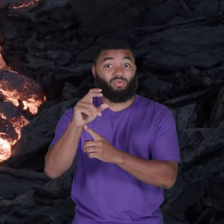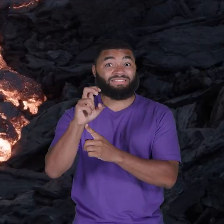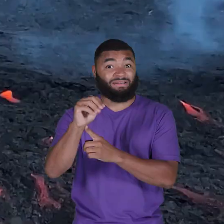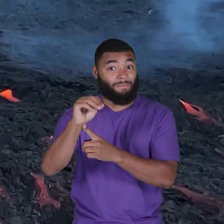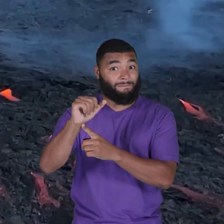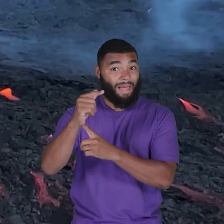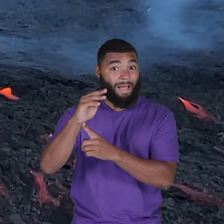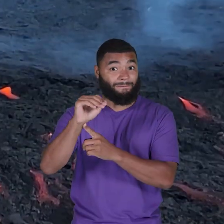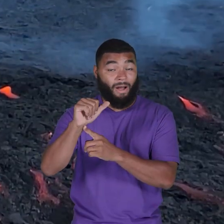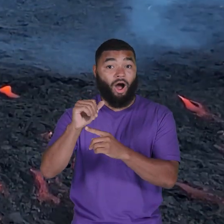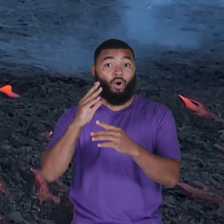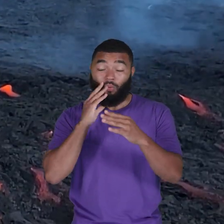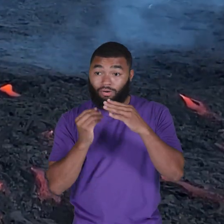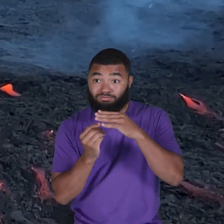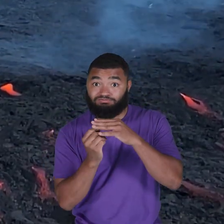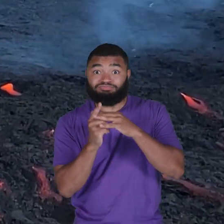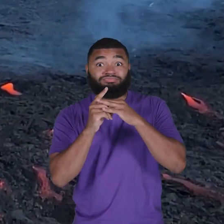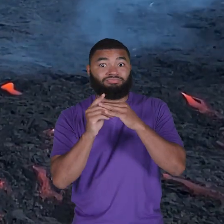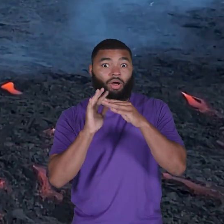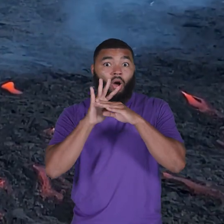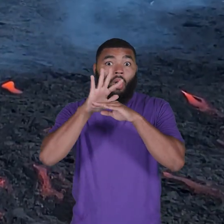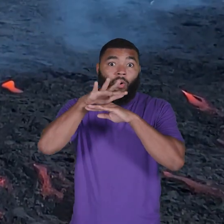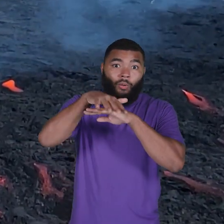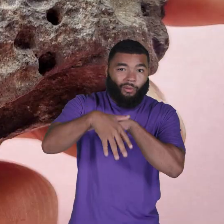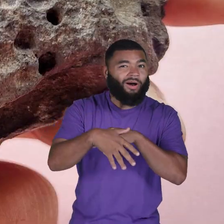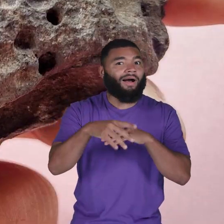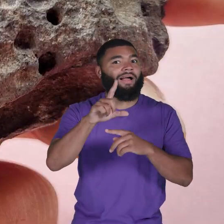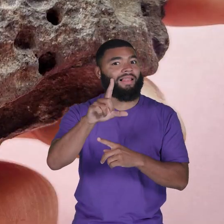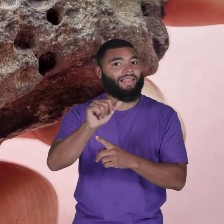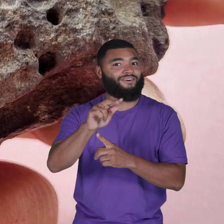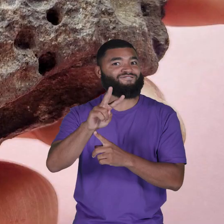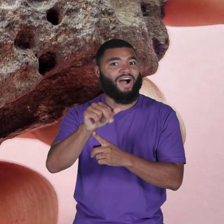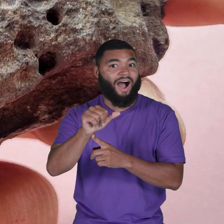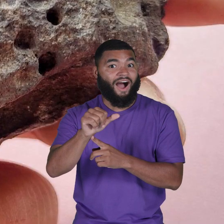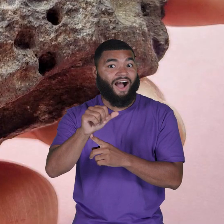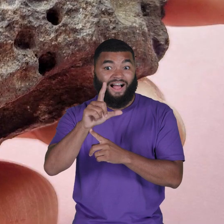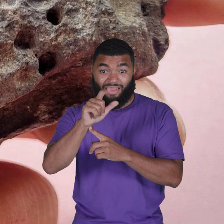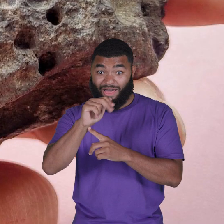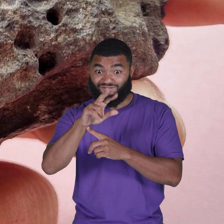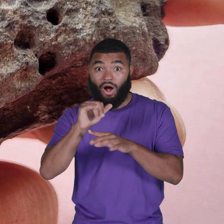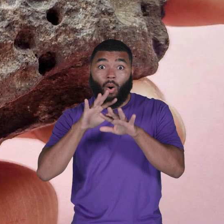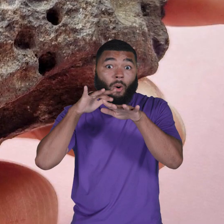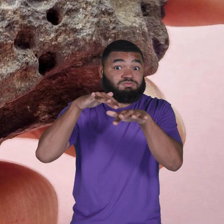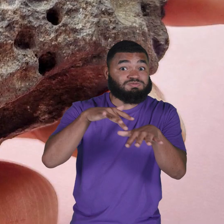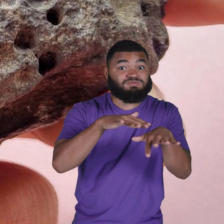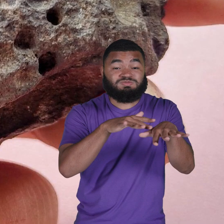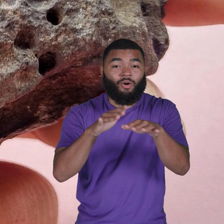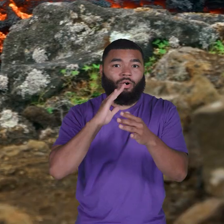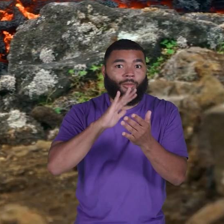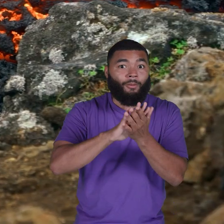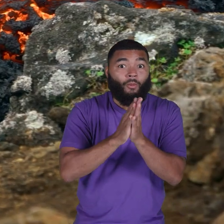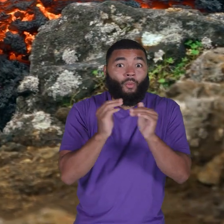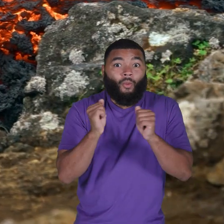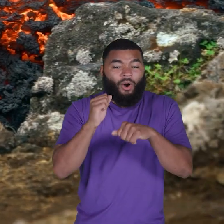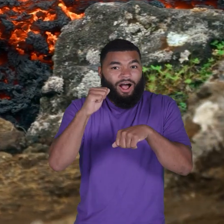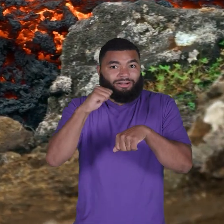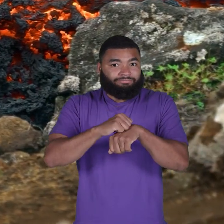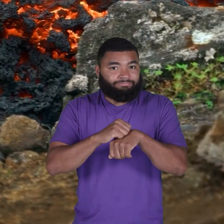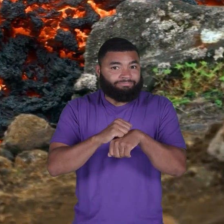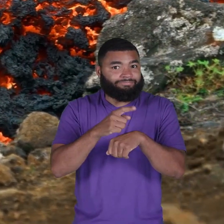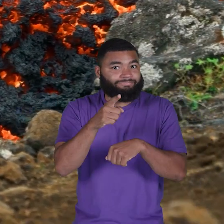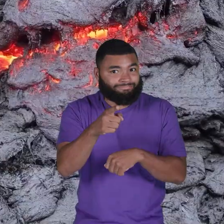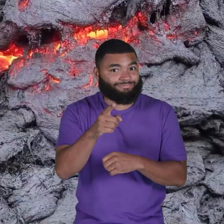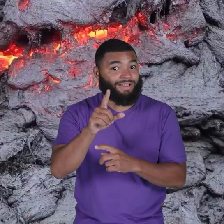as lava through volcanic activity. It causes extrusive igneous rocks to form as the lava